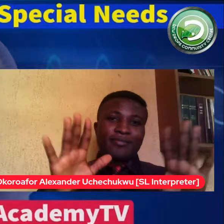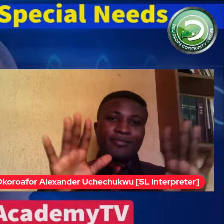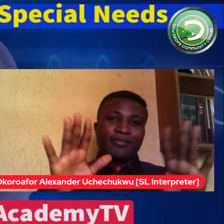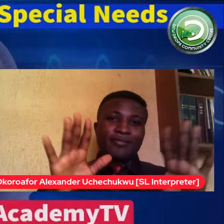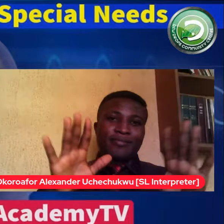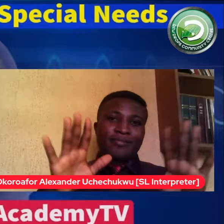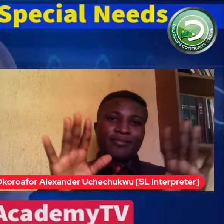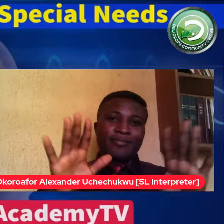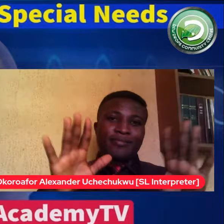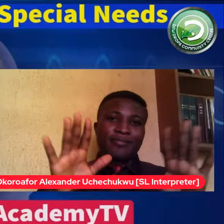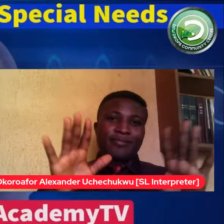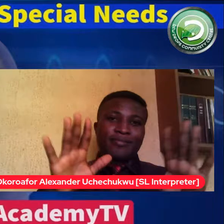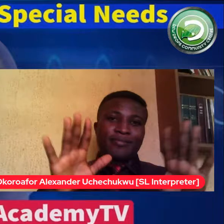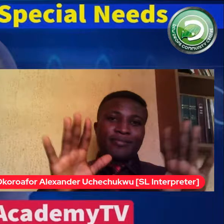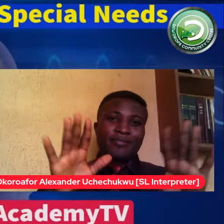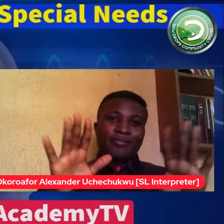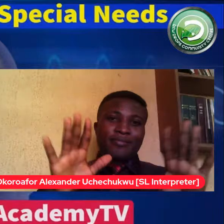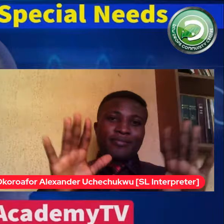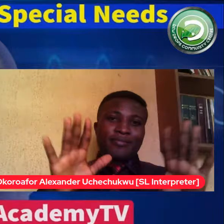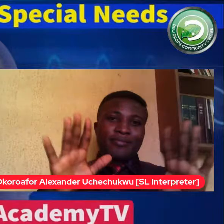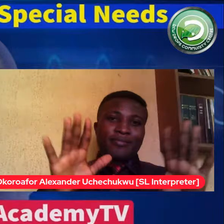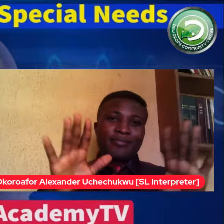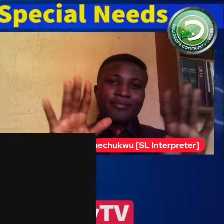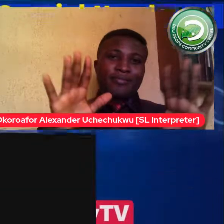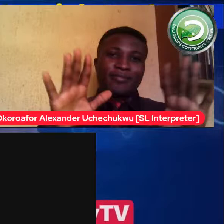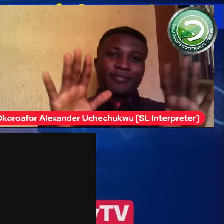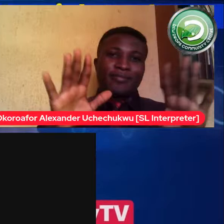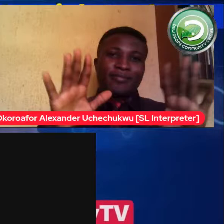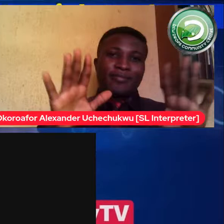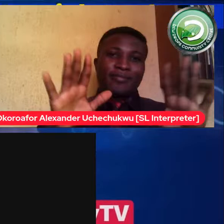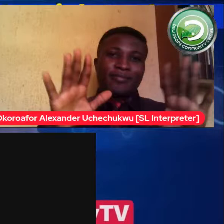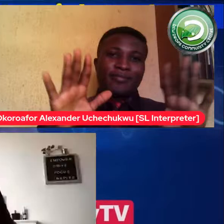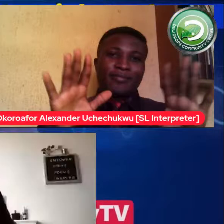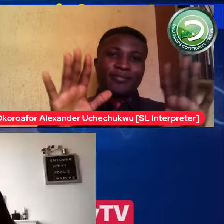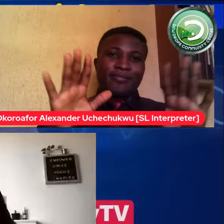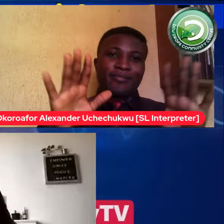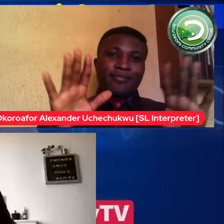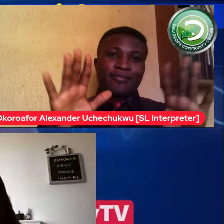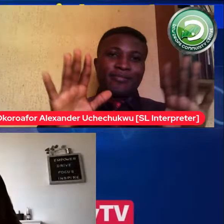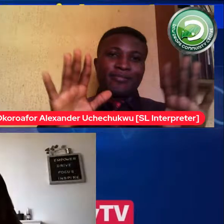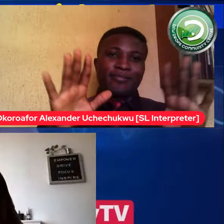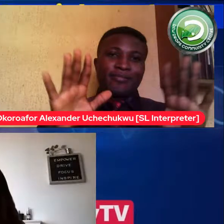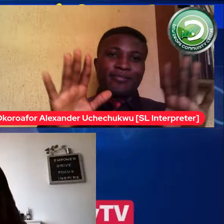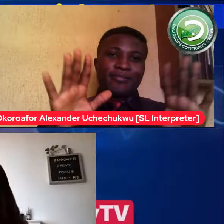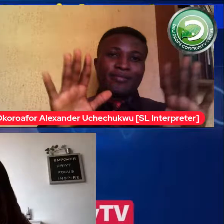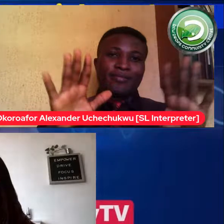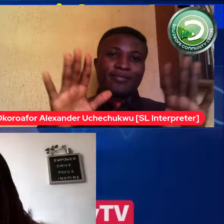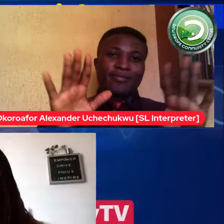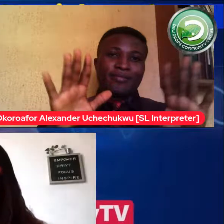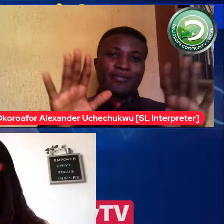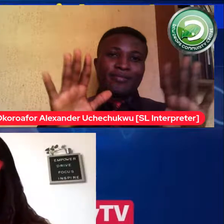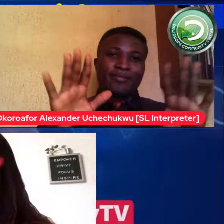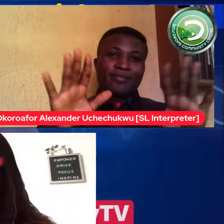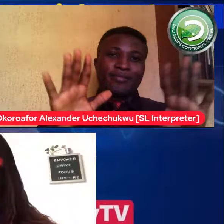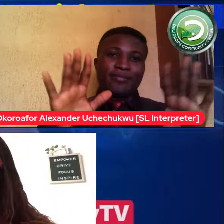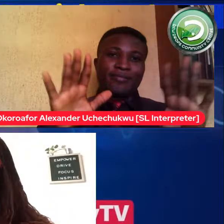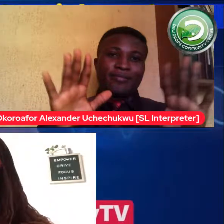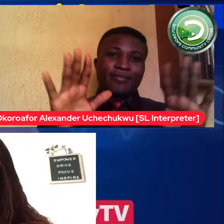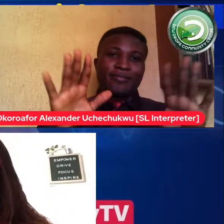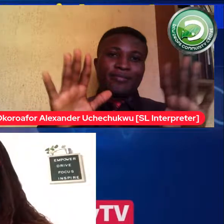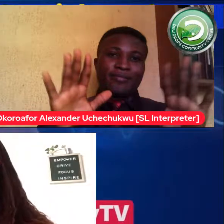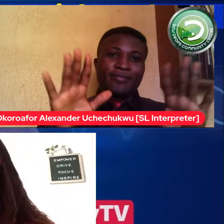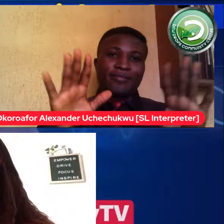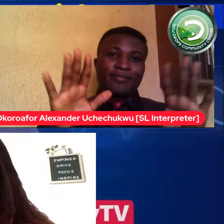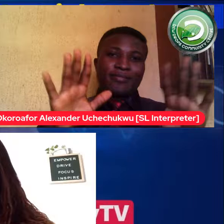So they're all ready for us today. Let me bring them all in. Hello, Antibolani. Good to have you.